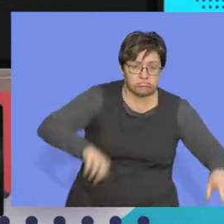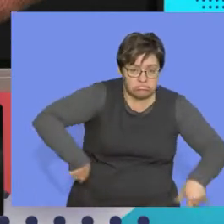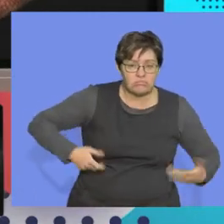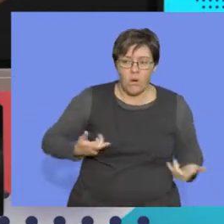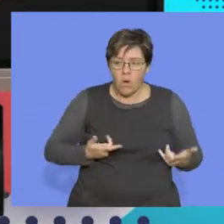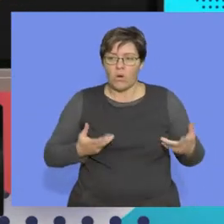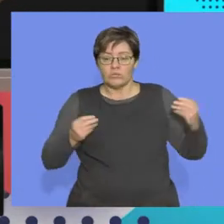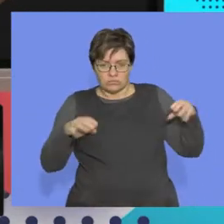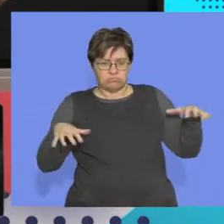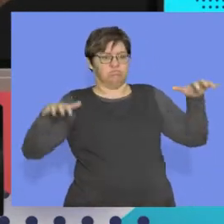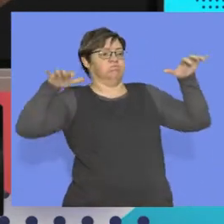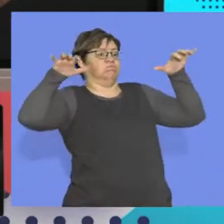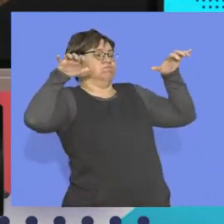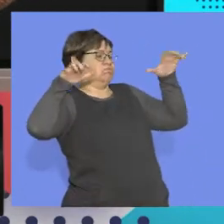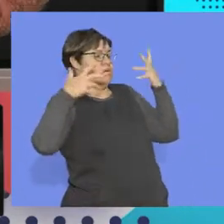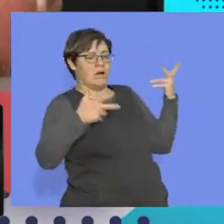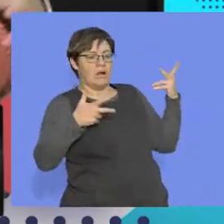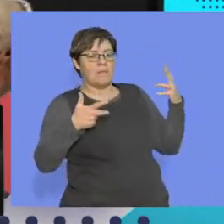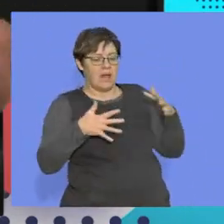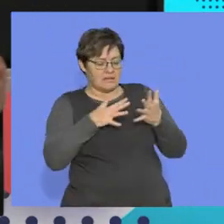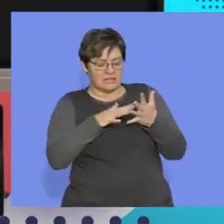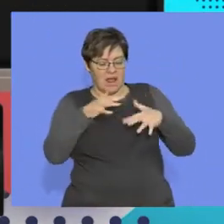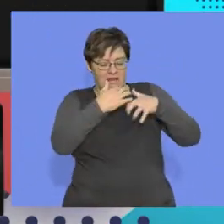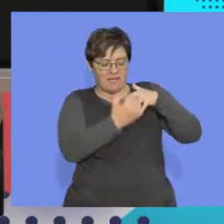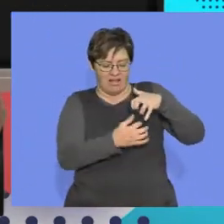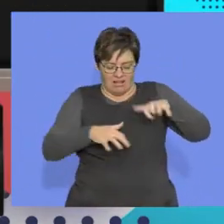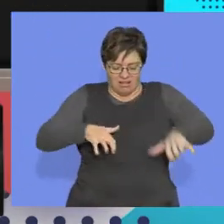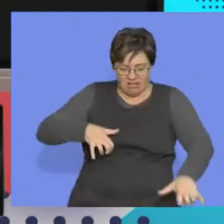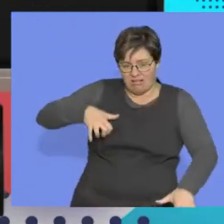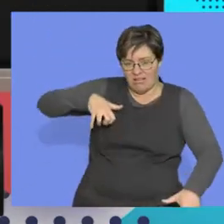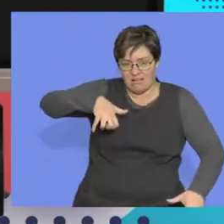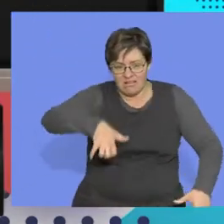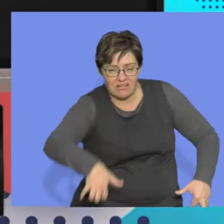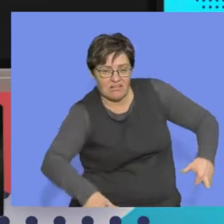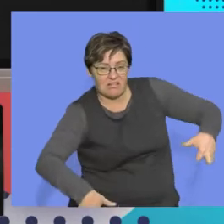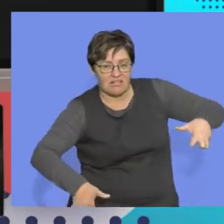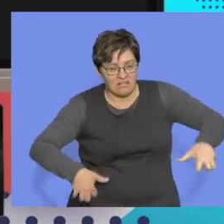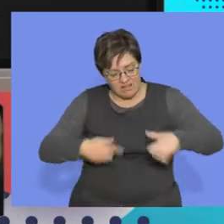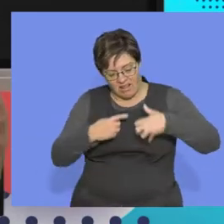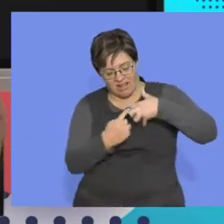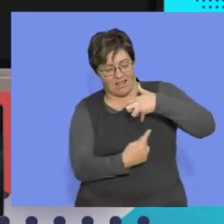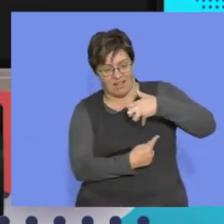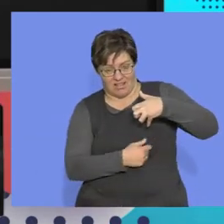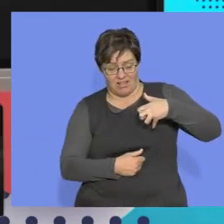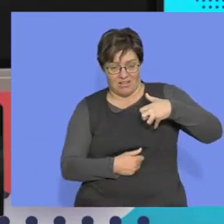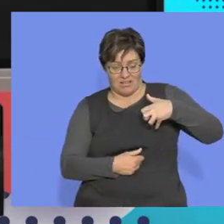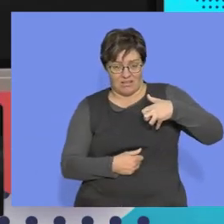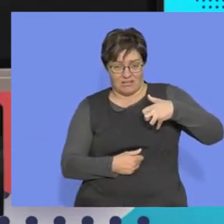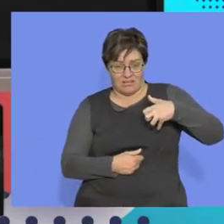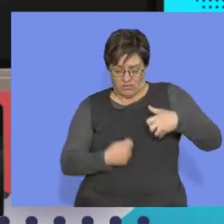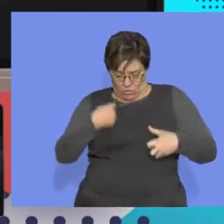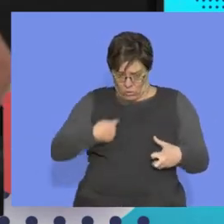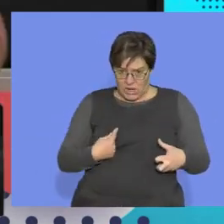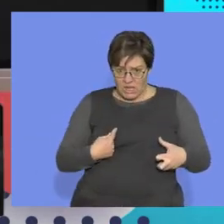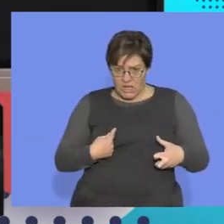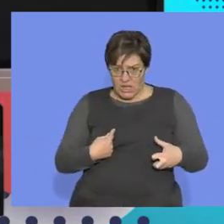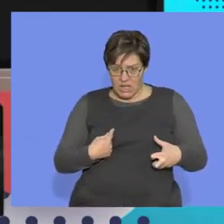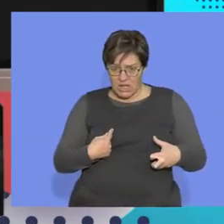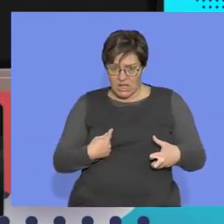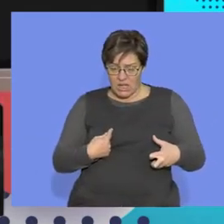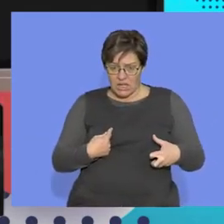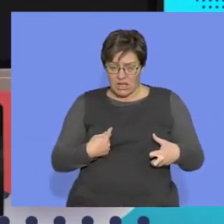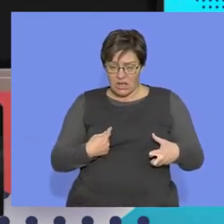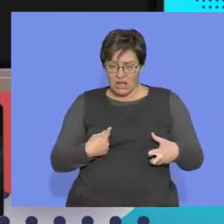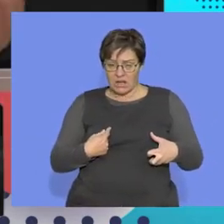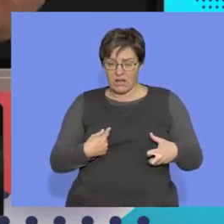it can do something like that. But what is it? It's a knuckle walker. When it walks, it walks on its knuckles. What are